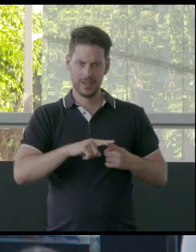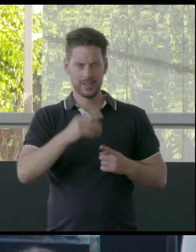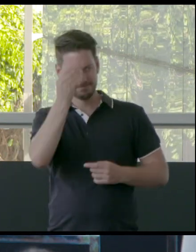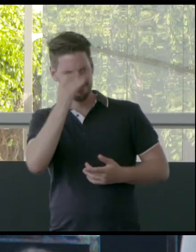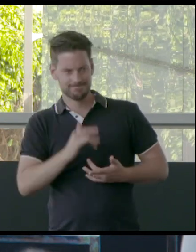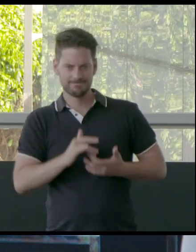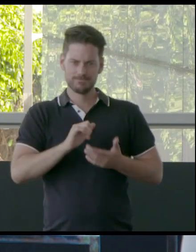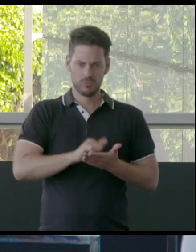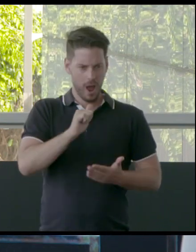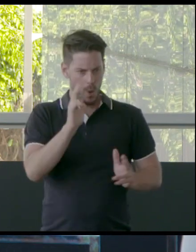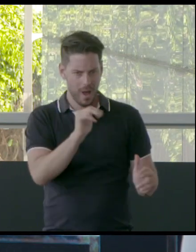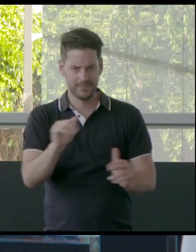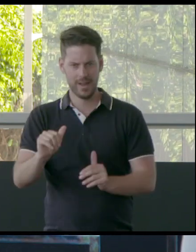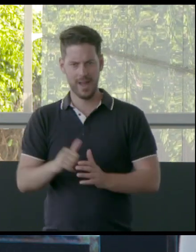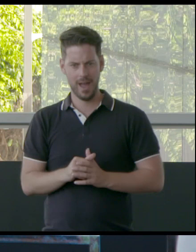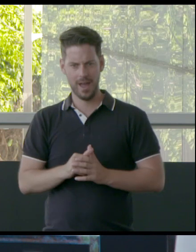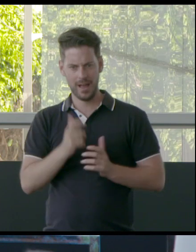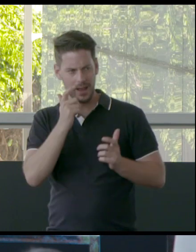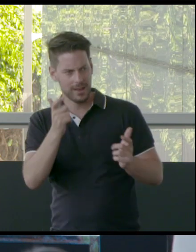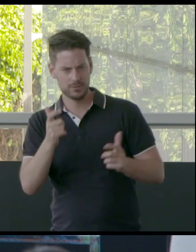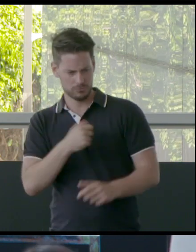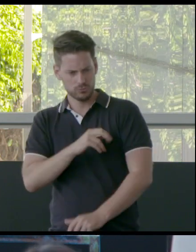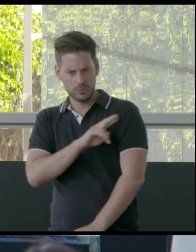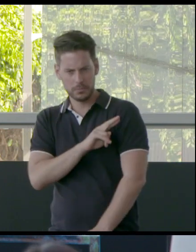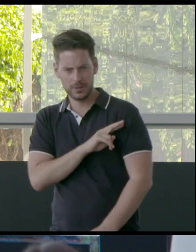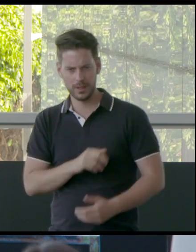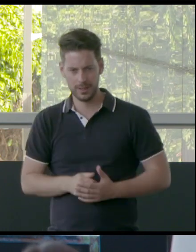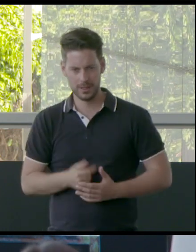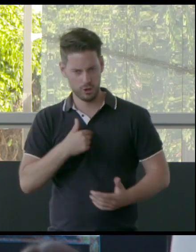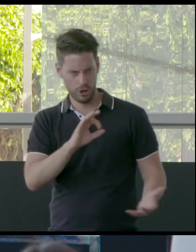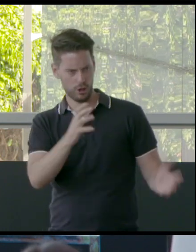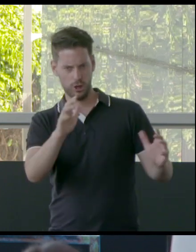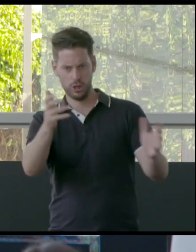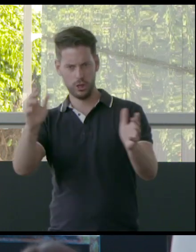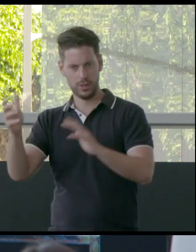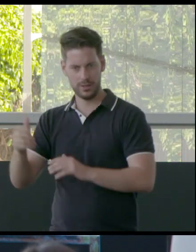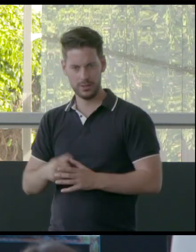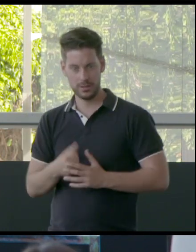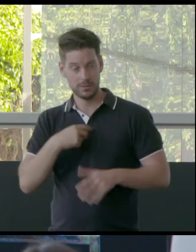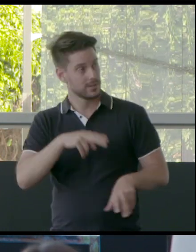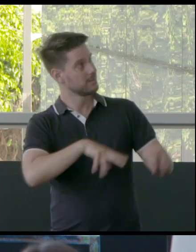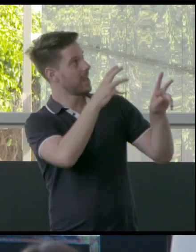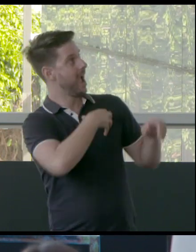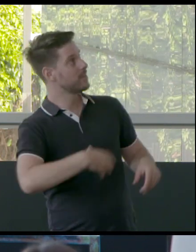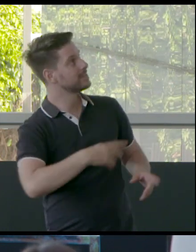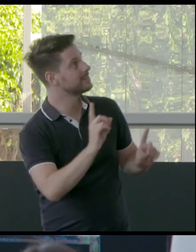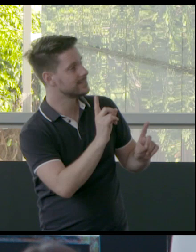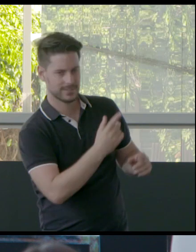And, you know, be empathetic. Take responsibility. Can't look to the government. They're proving themselves to be